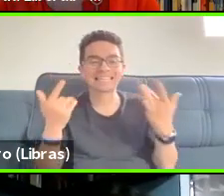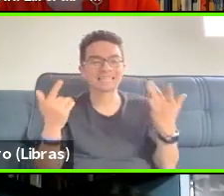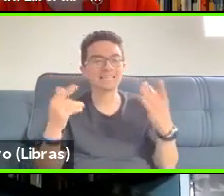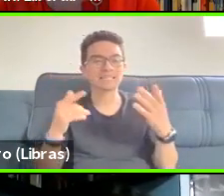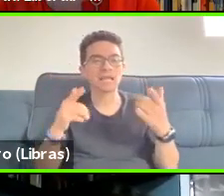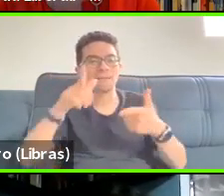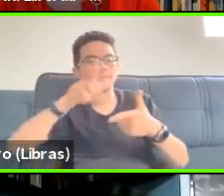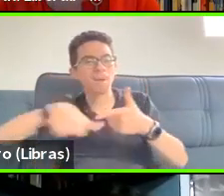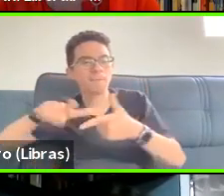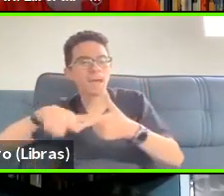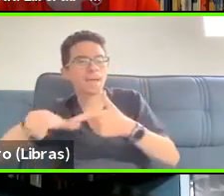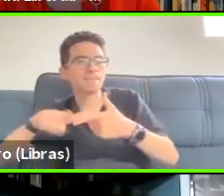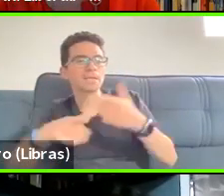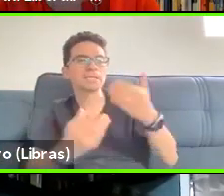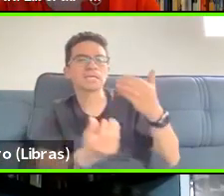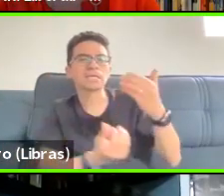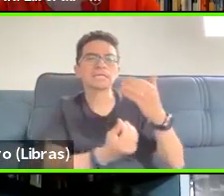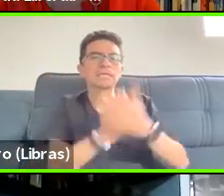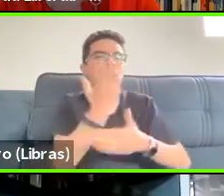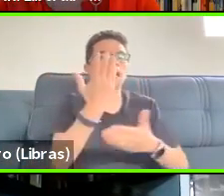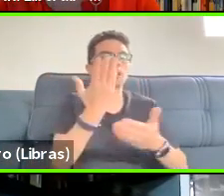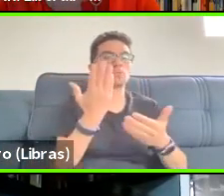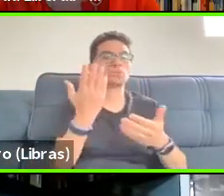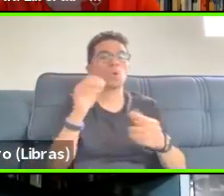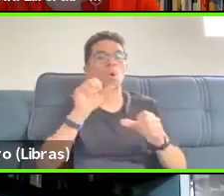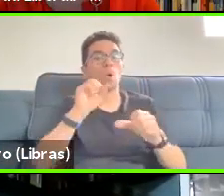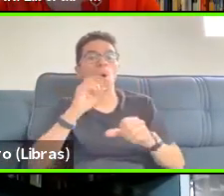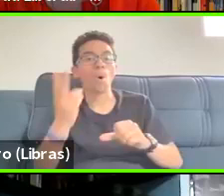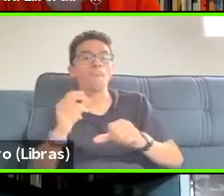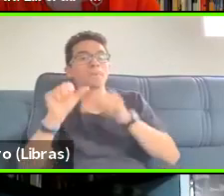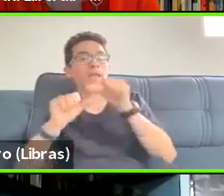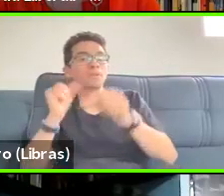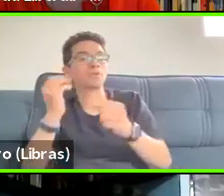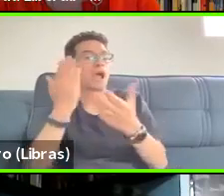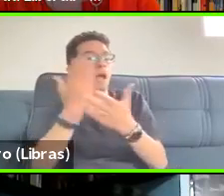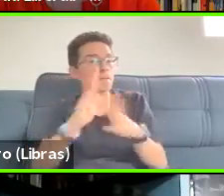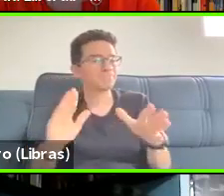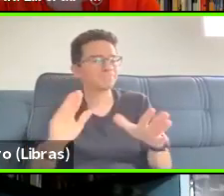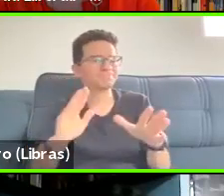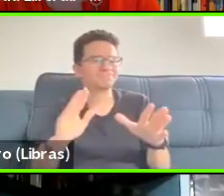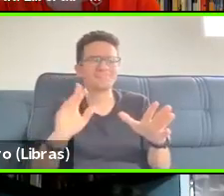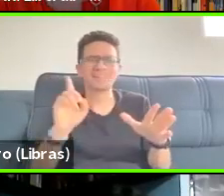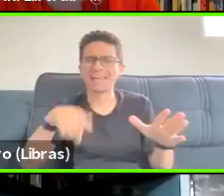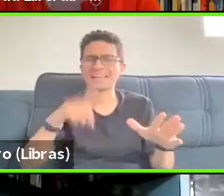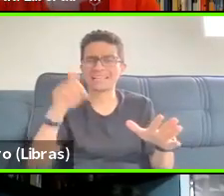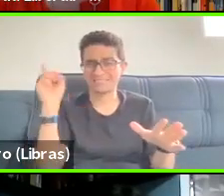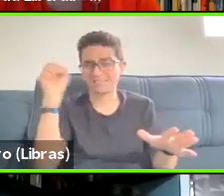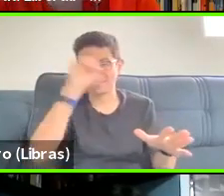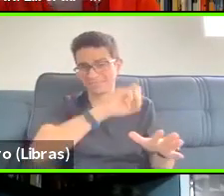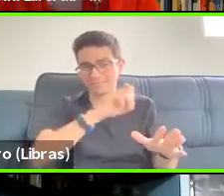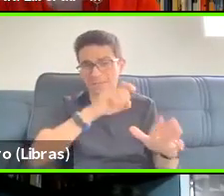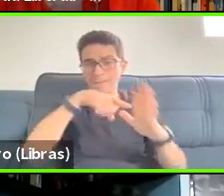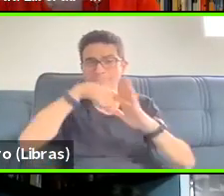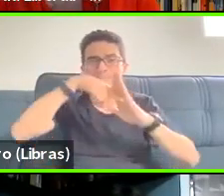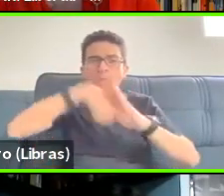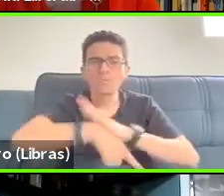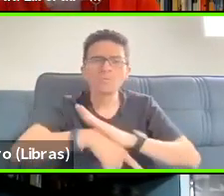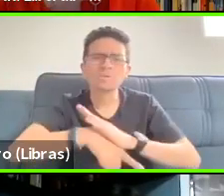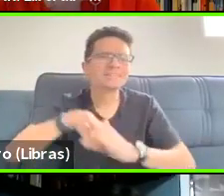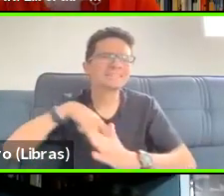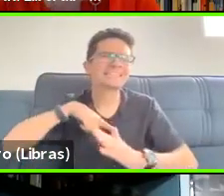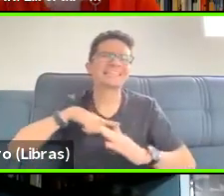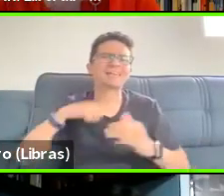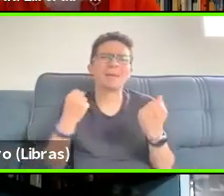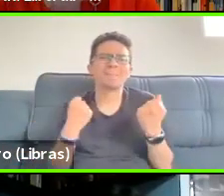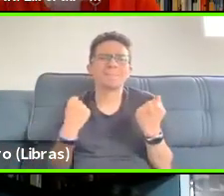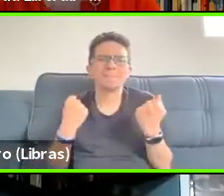Um, so it's that tremendous complexity and fluidity that I think complicates, like, how does the triangle handle